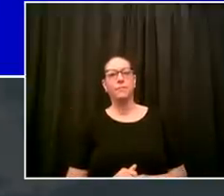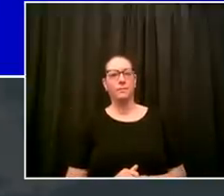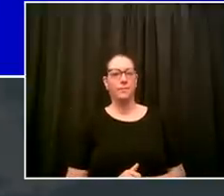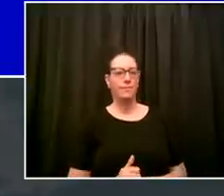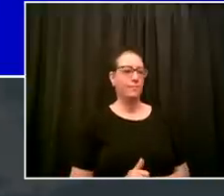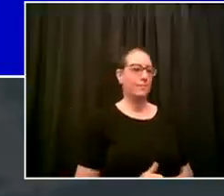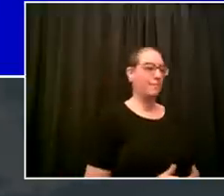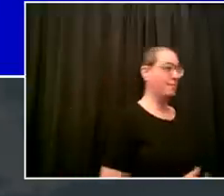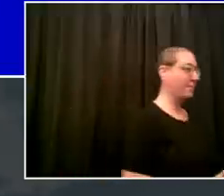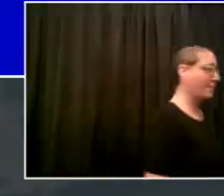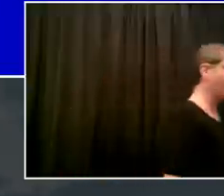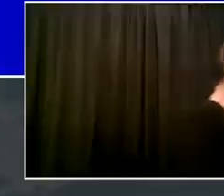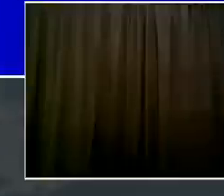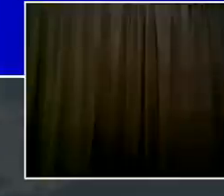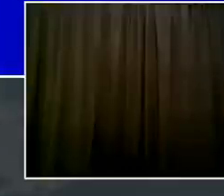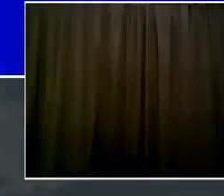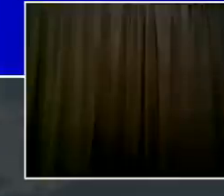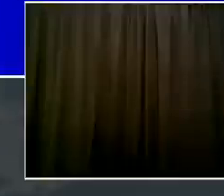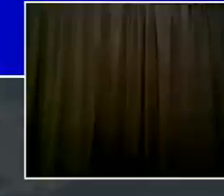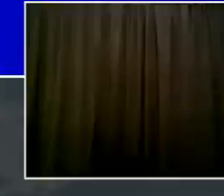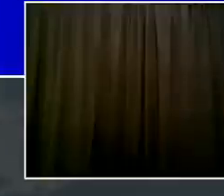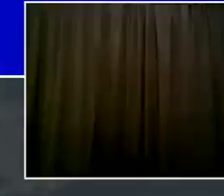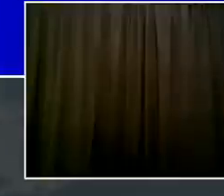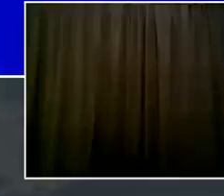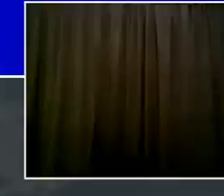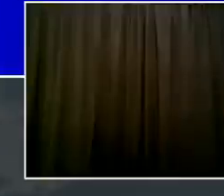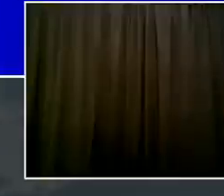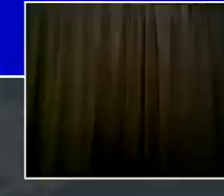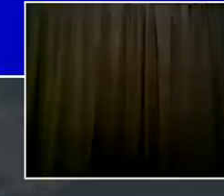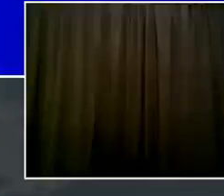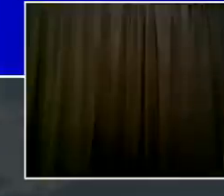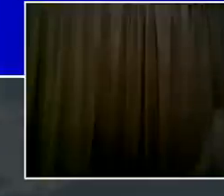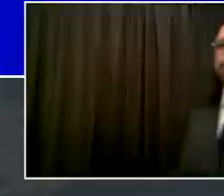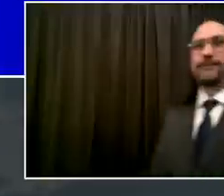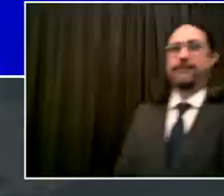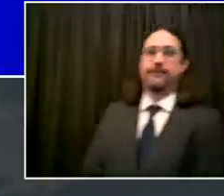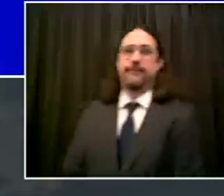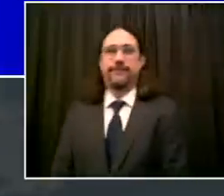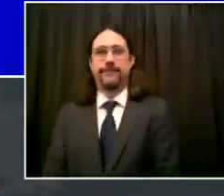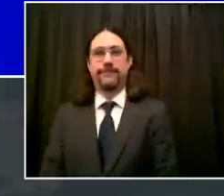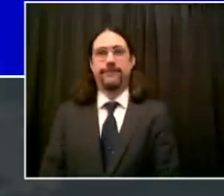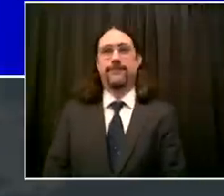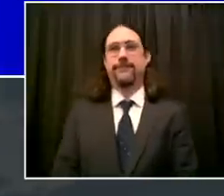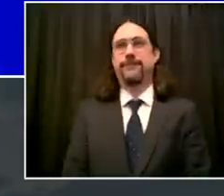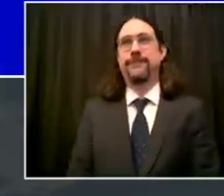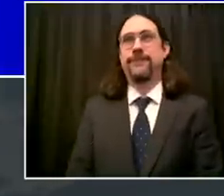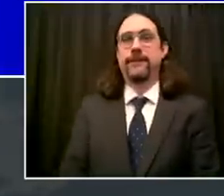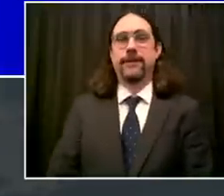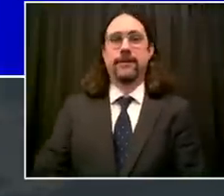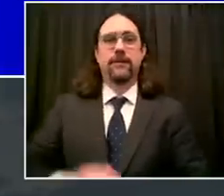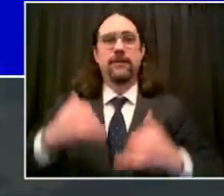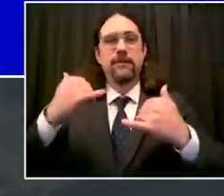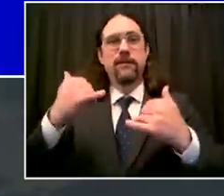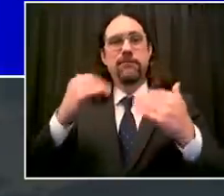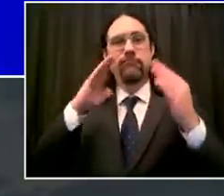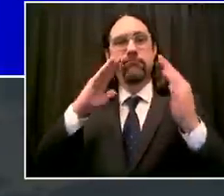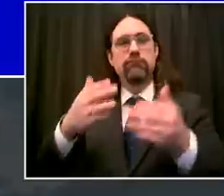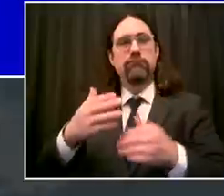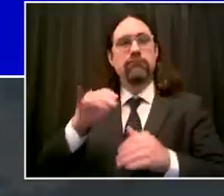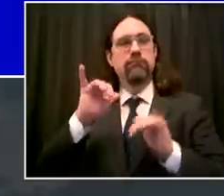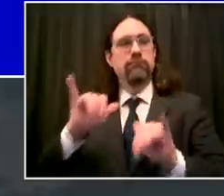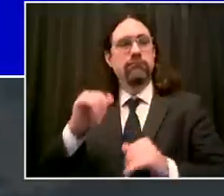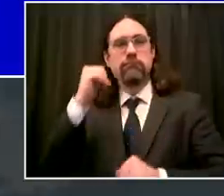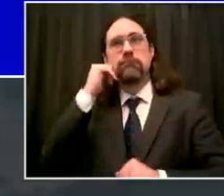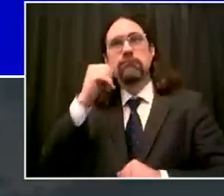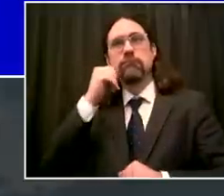now again we've had overall trend fantastic but a lot of days are mixed bags we've got a mixed